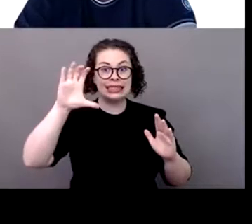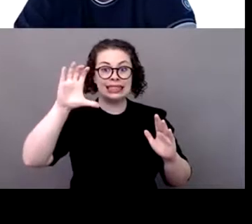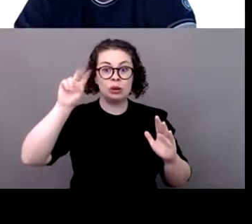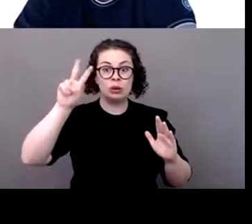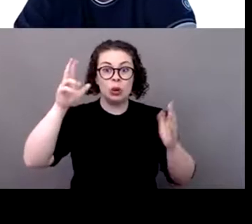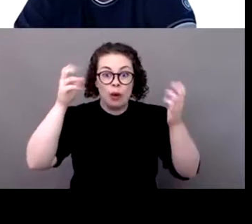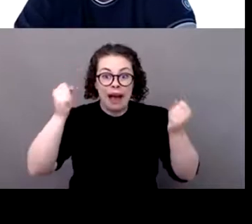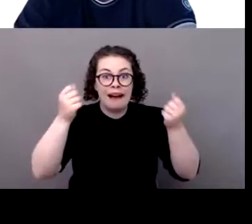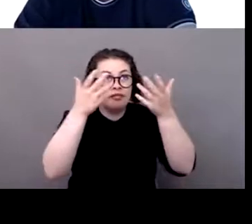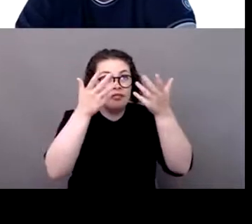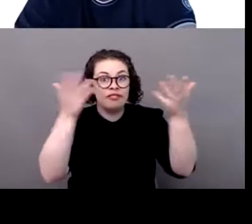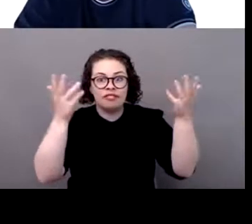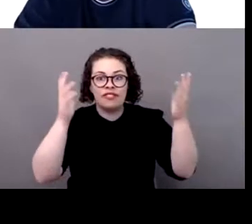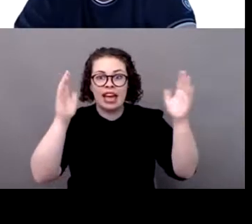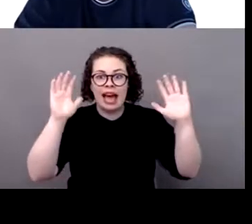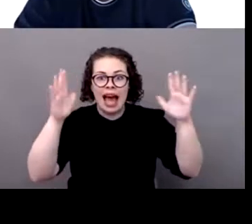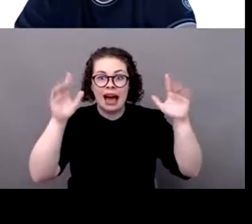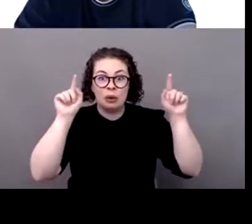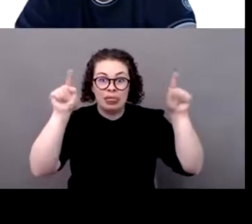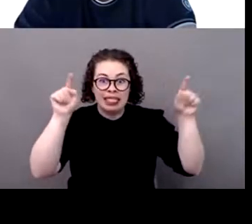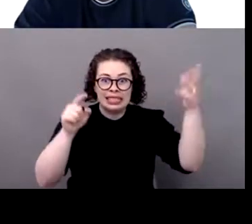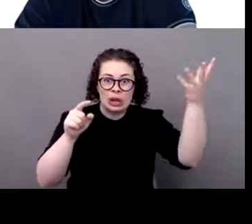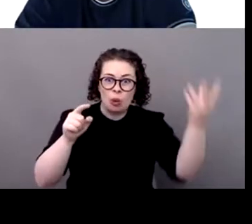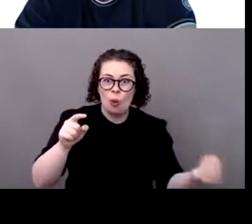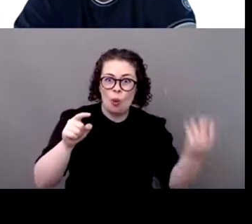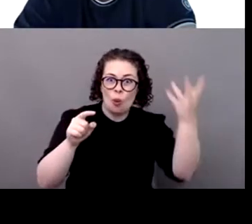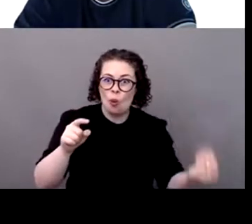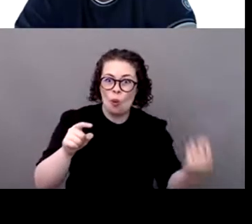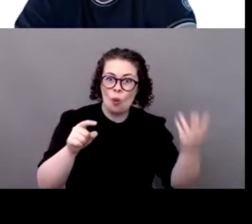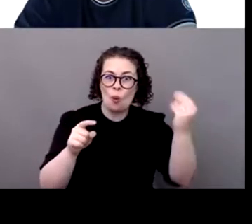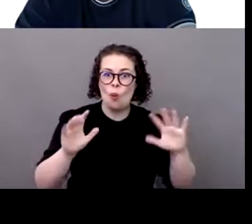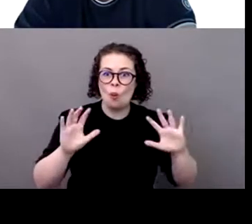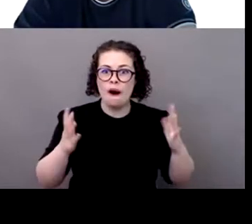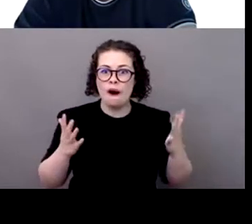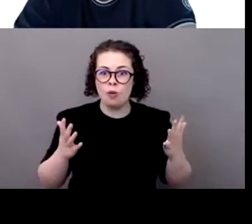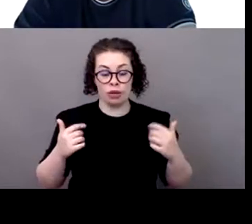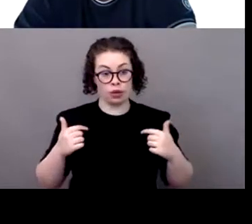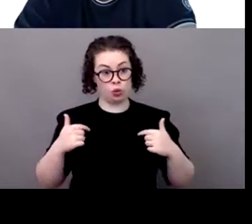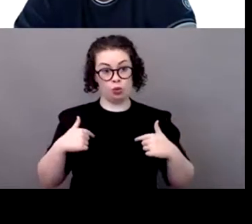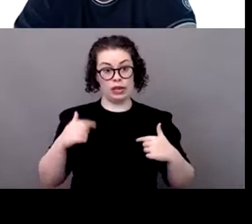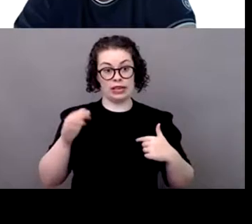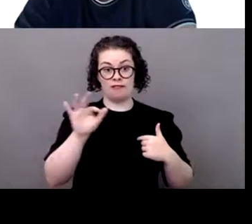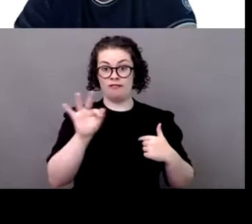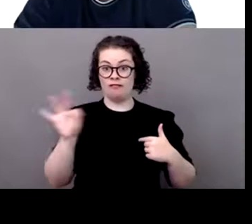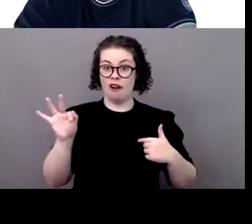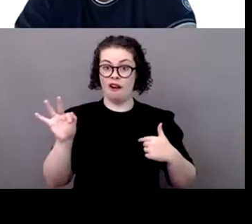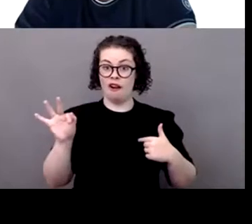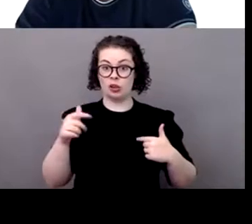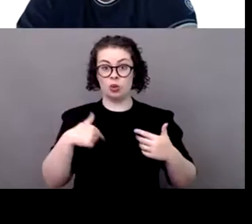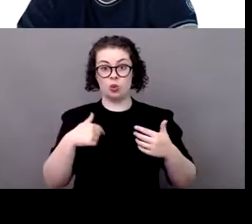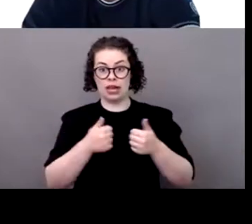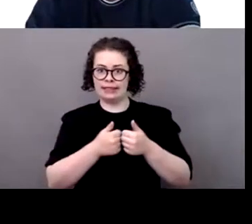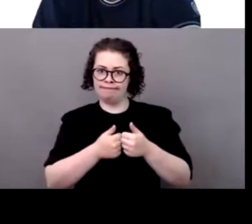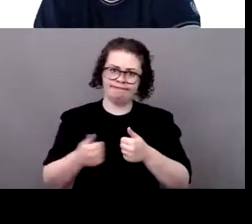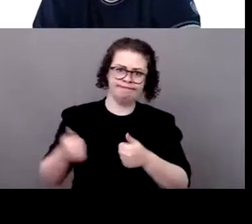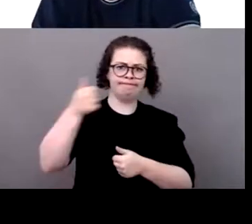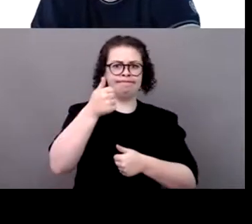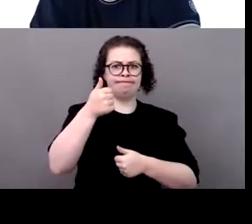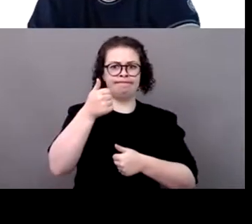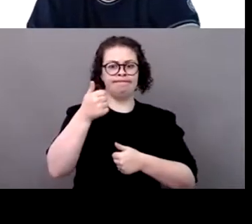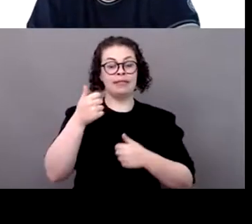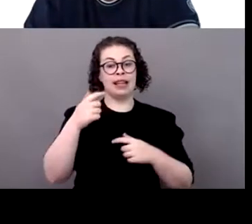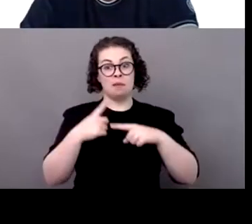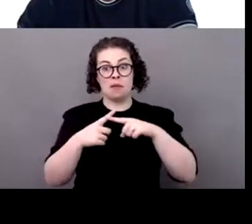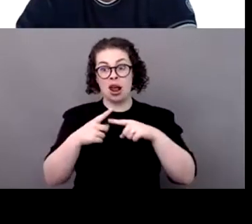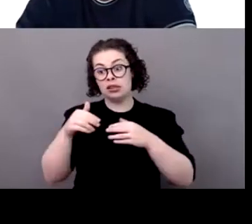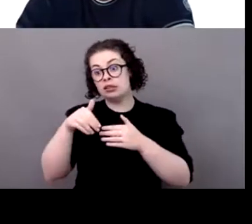of the European Union. This will be after the Czech Republic. And it's to each country, each person, to reduce their